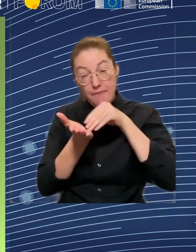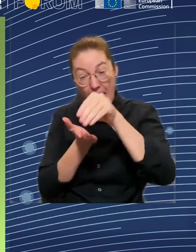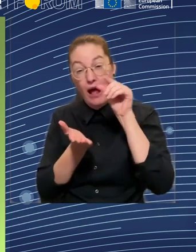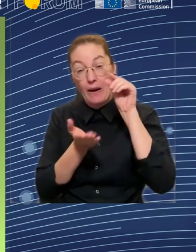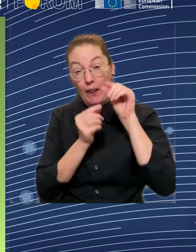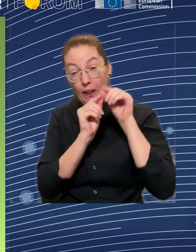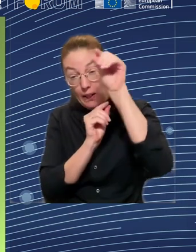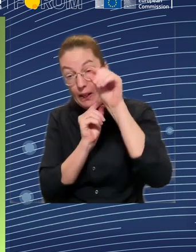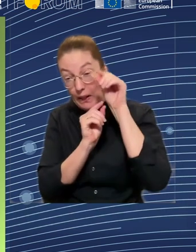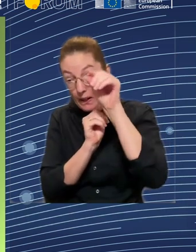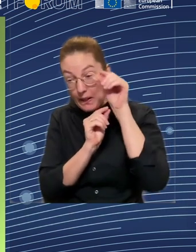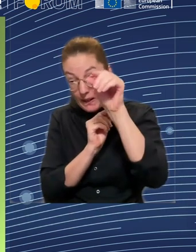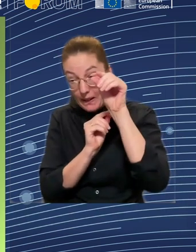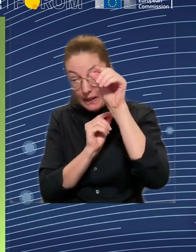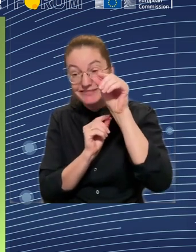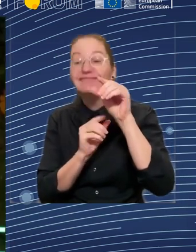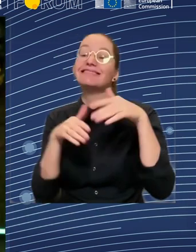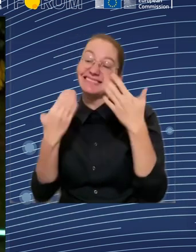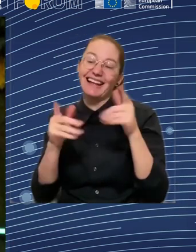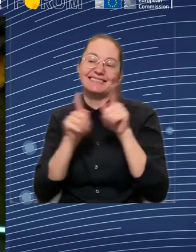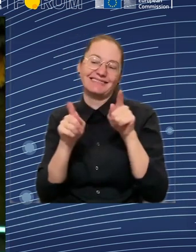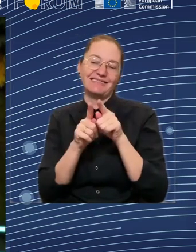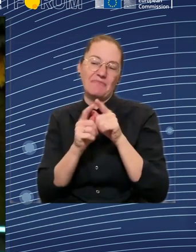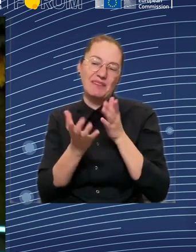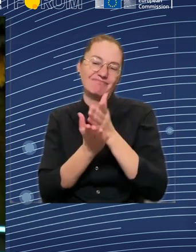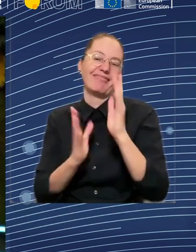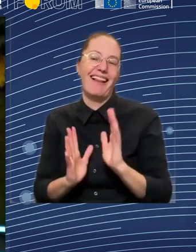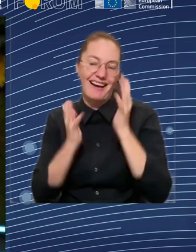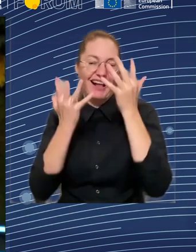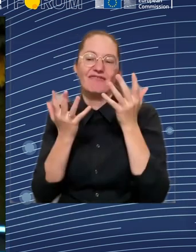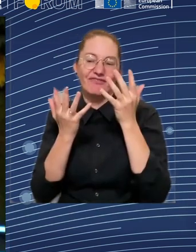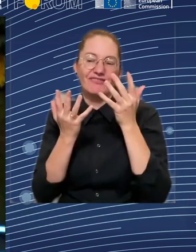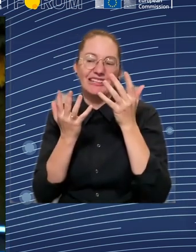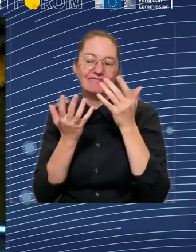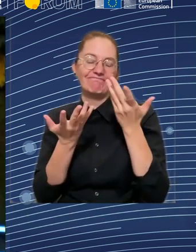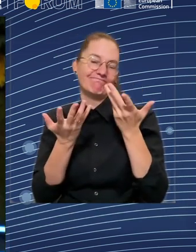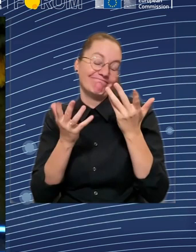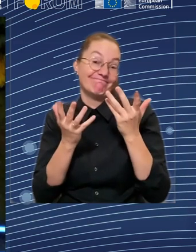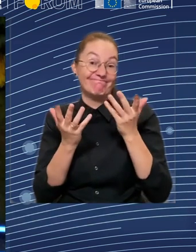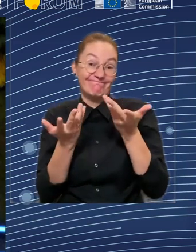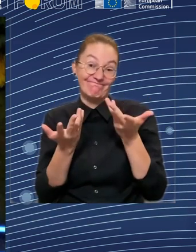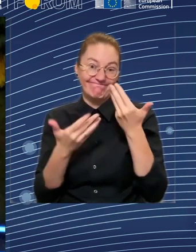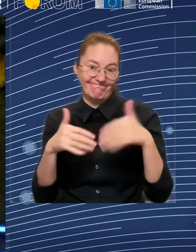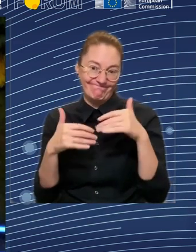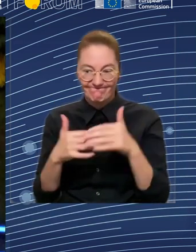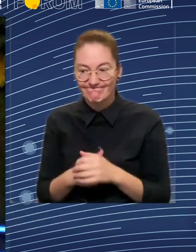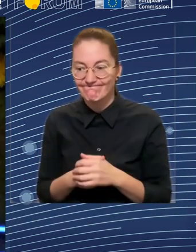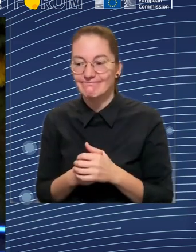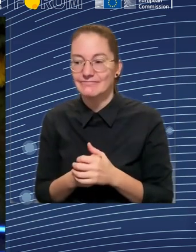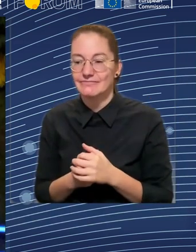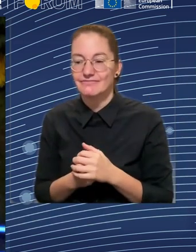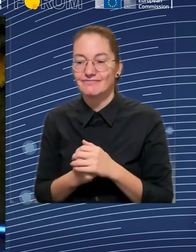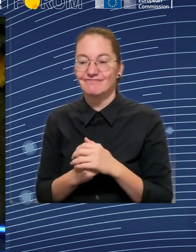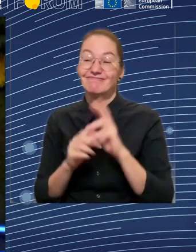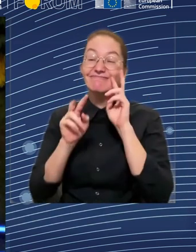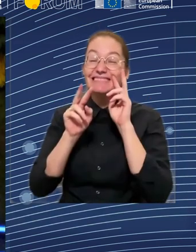I think this is a really interesting question, but there has been quite a lot of reports and research on it at